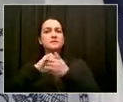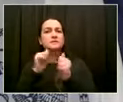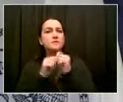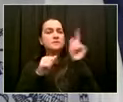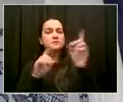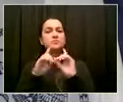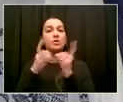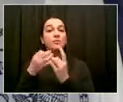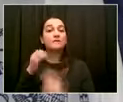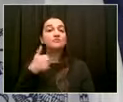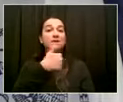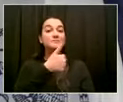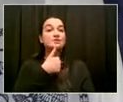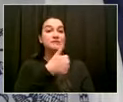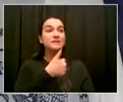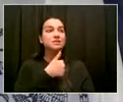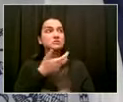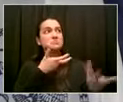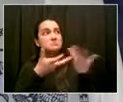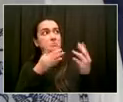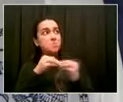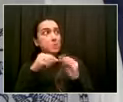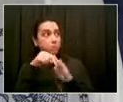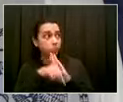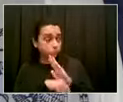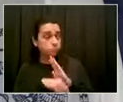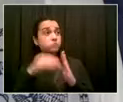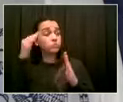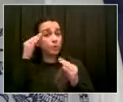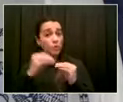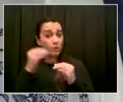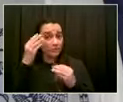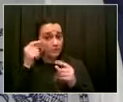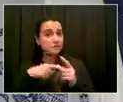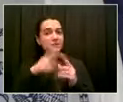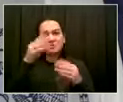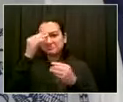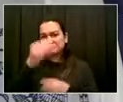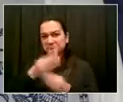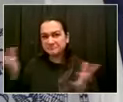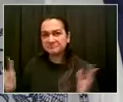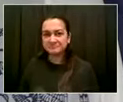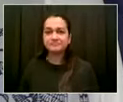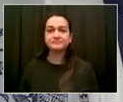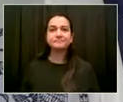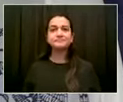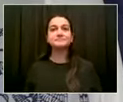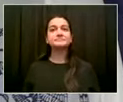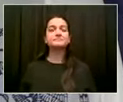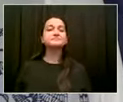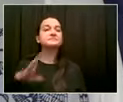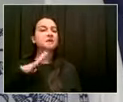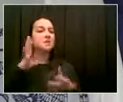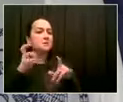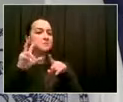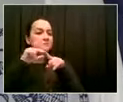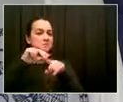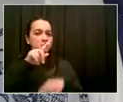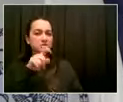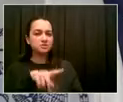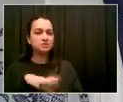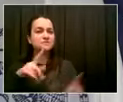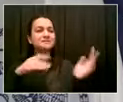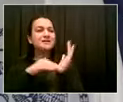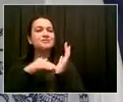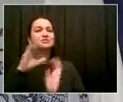You know, as a follow-up, I'd like to get Dr. Choksi to comment as well because, you know, the Department of Health could do so much more to demand car-free